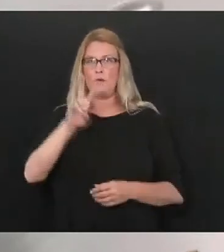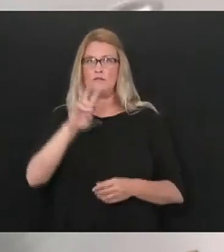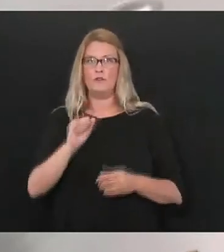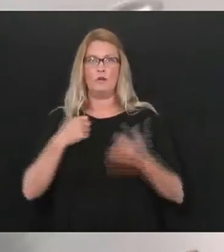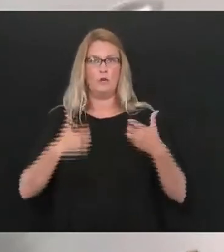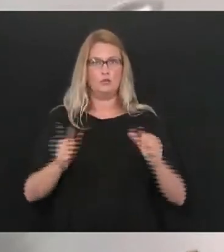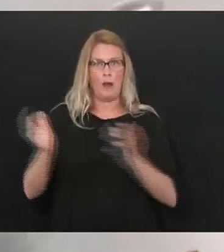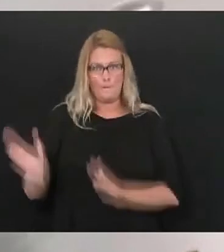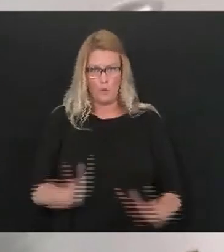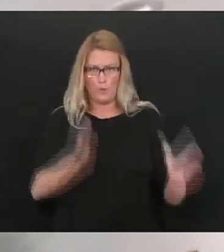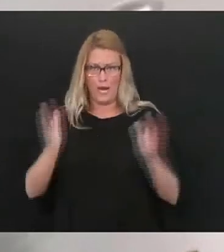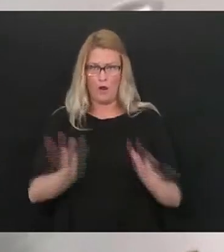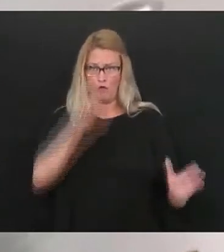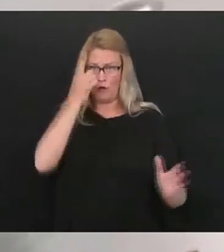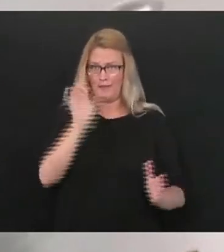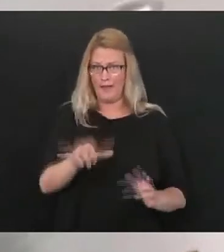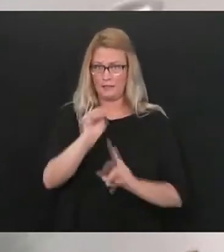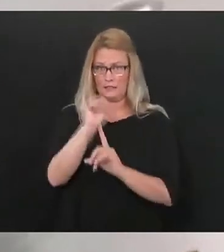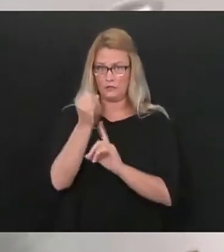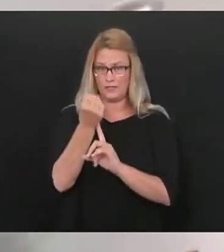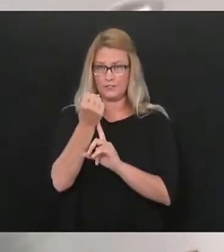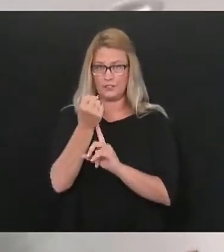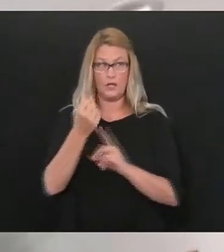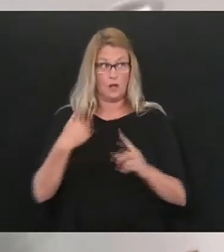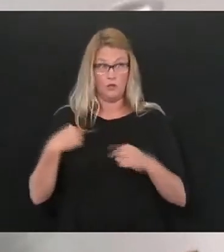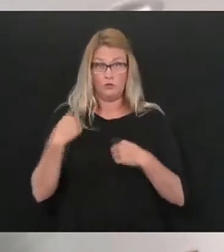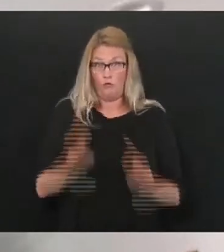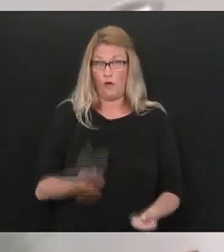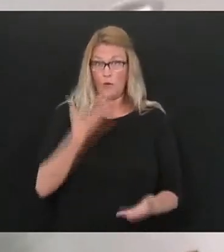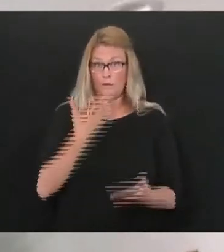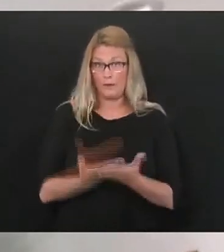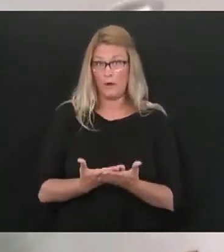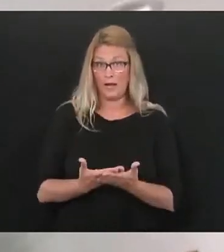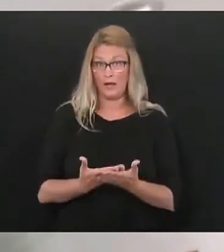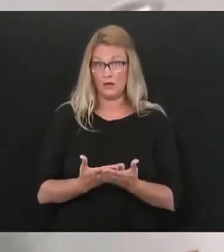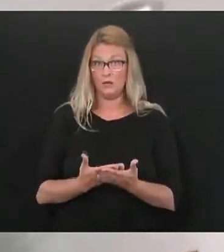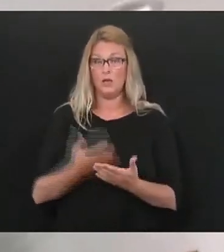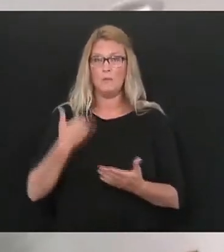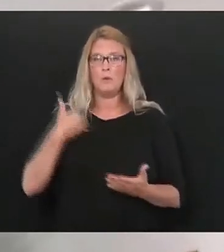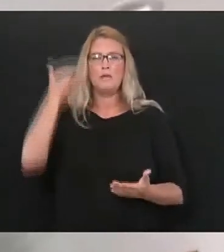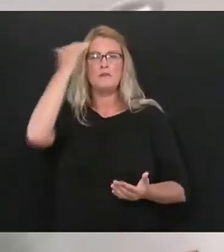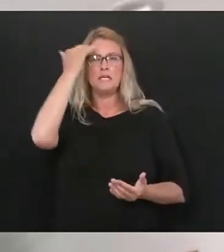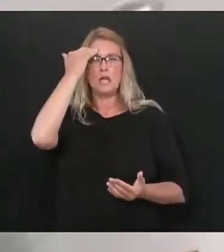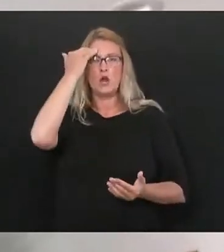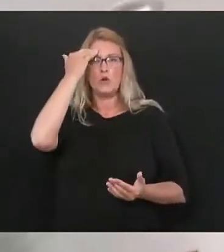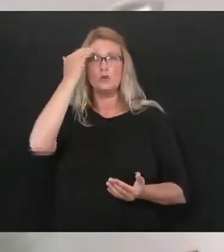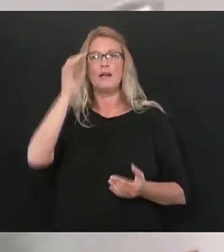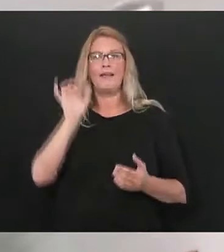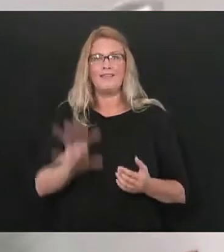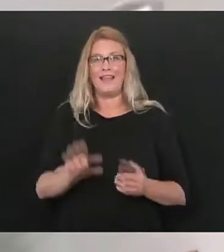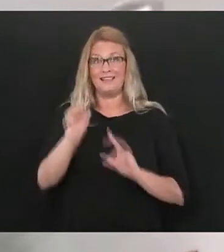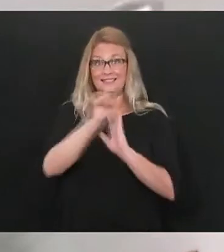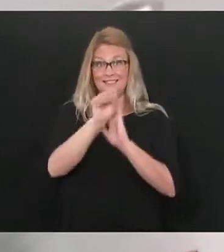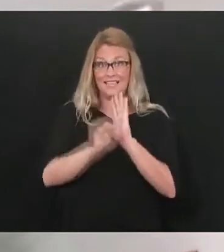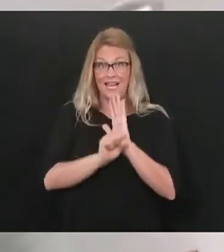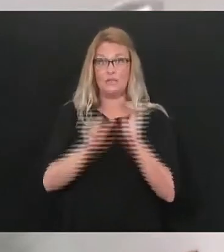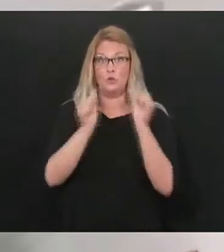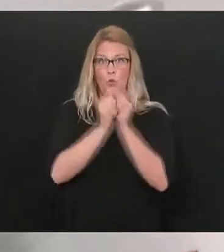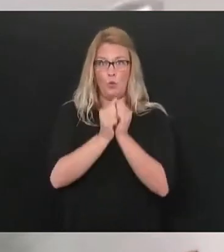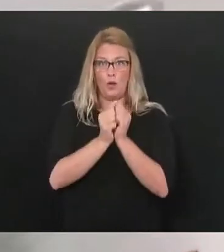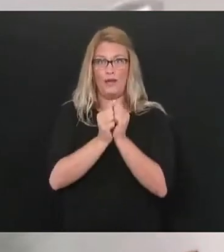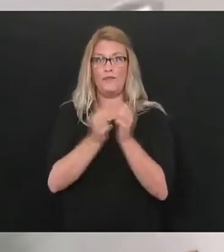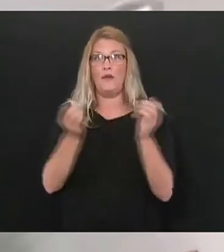mentioned we've done very well but we also know from the National Governors Association that states that have much more